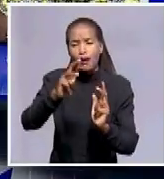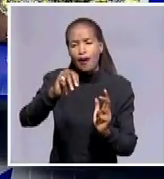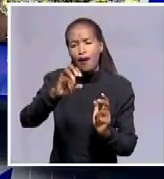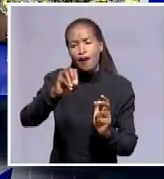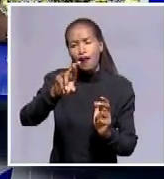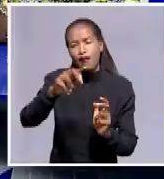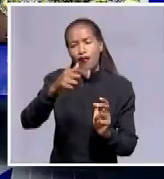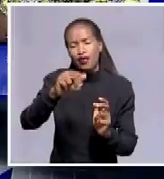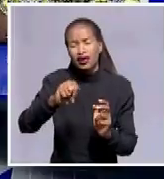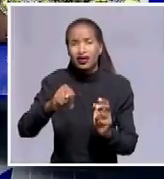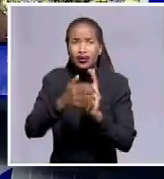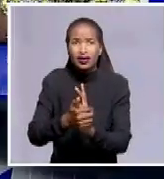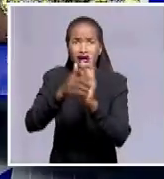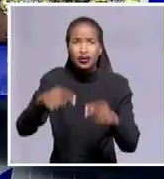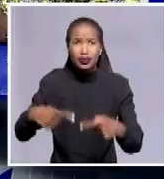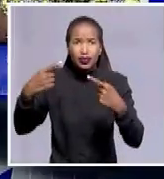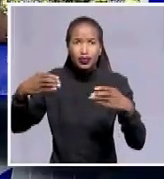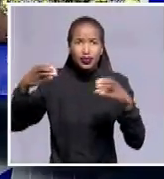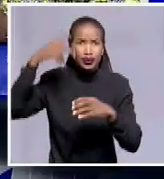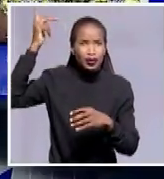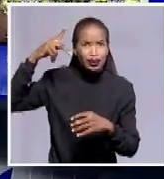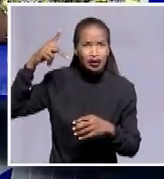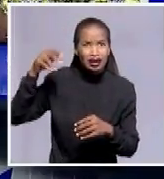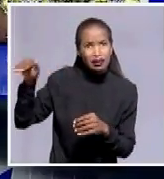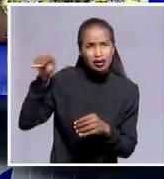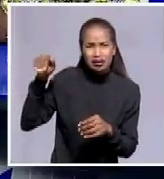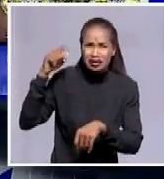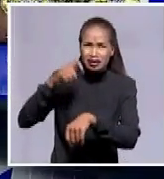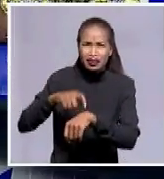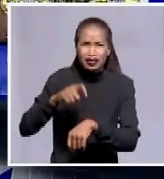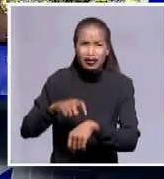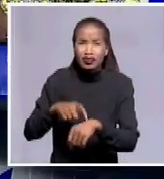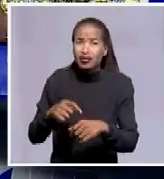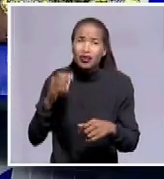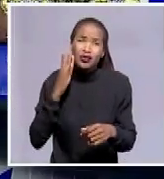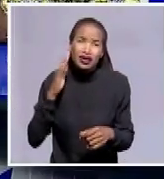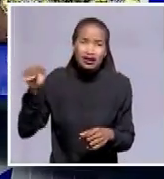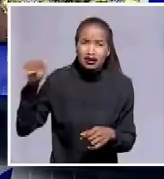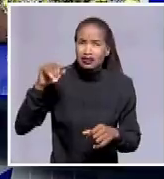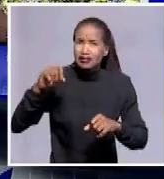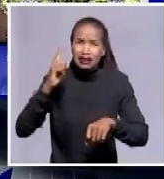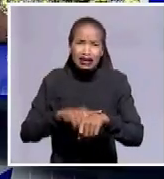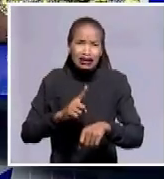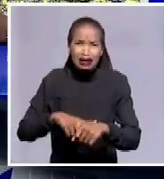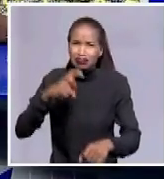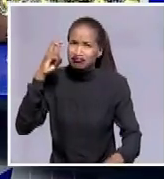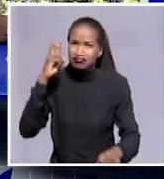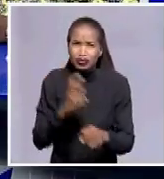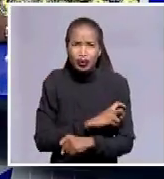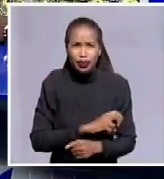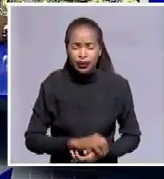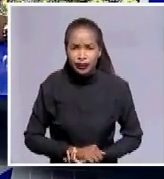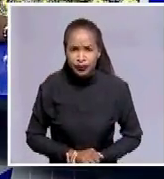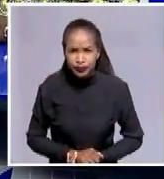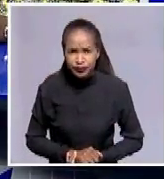that he was an opposition leader in Zimbabwe during quite challenging times? I think,